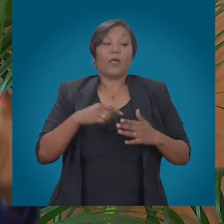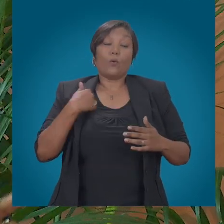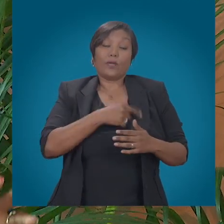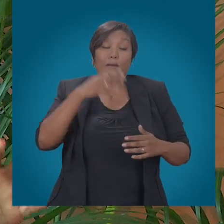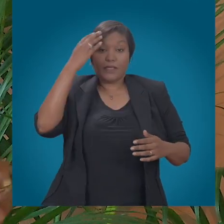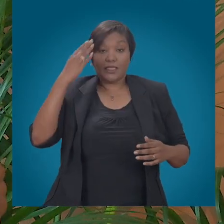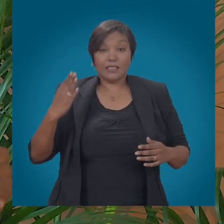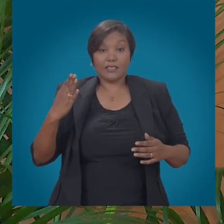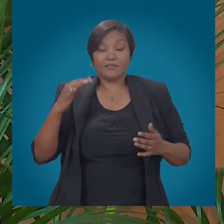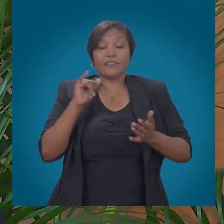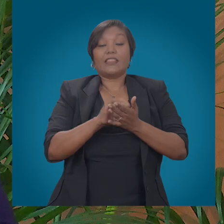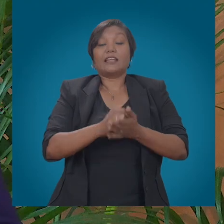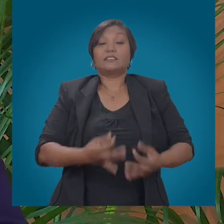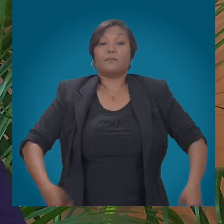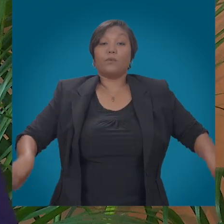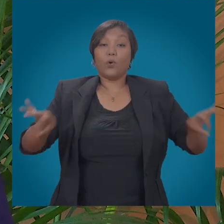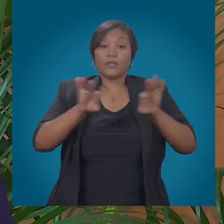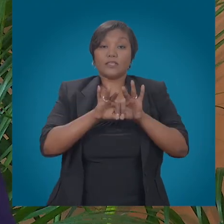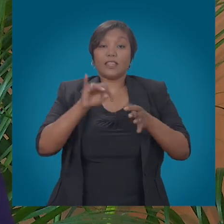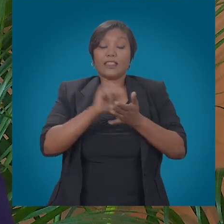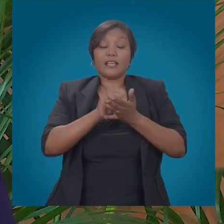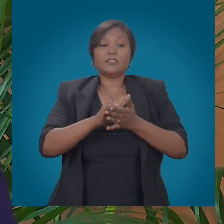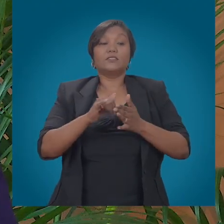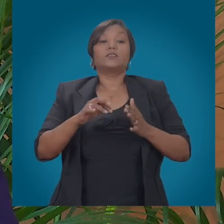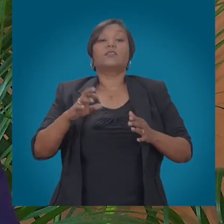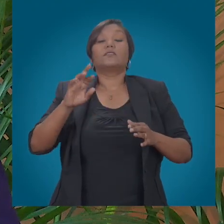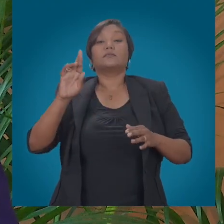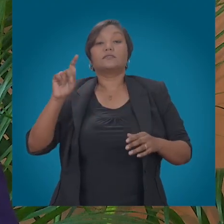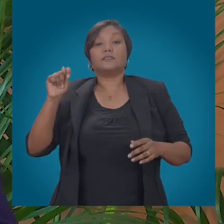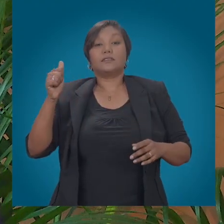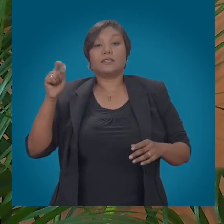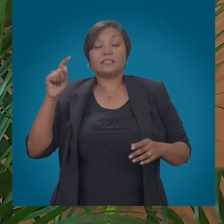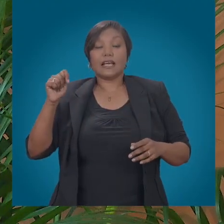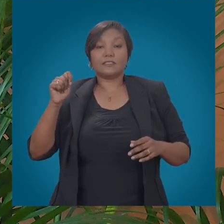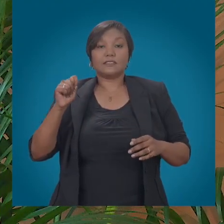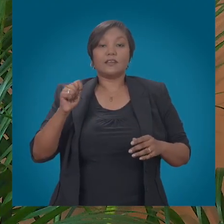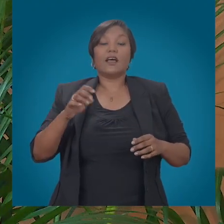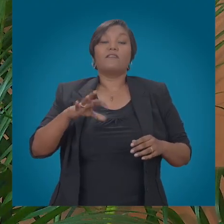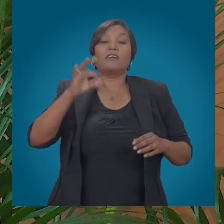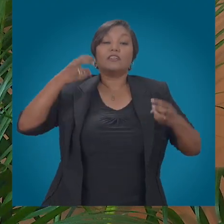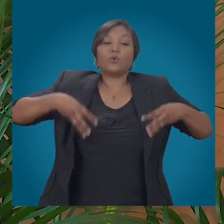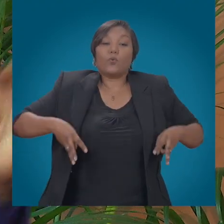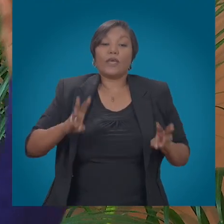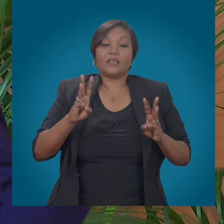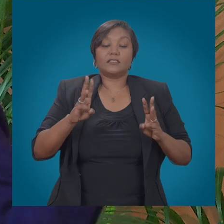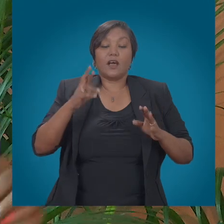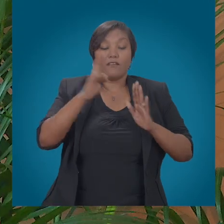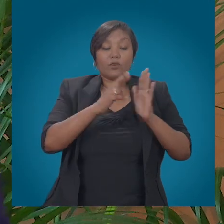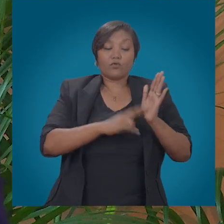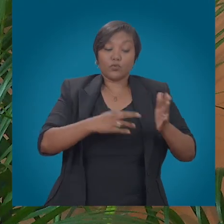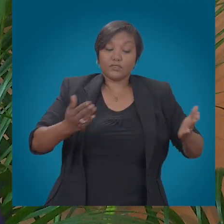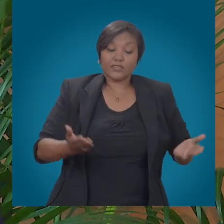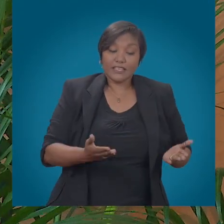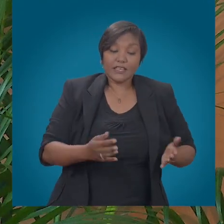We believe, however, that it is incumbent on a regulator to minimize regulatory imbalances and we saw a number of